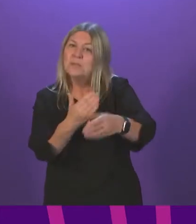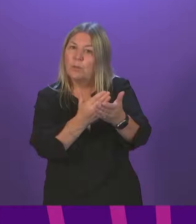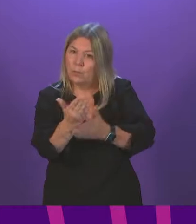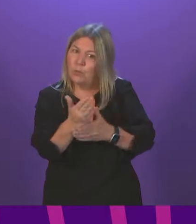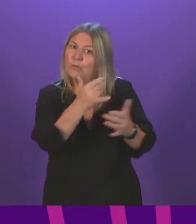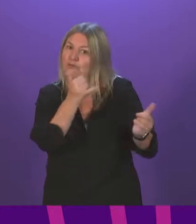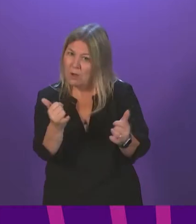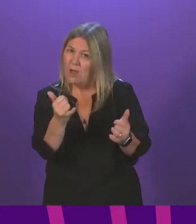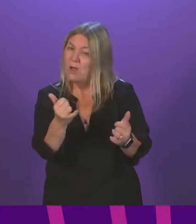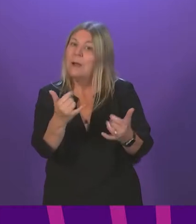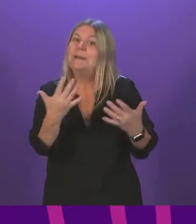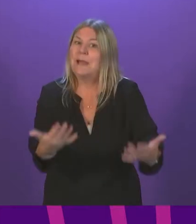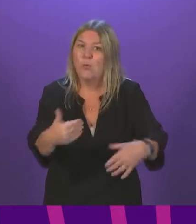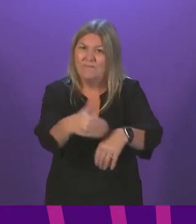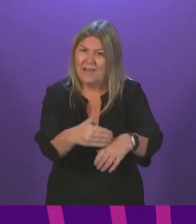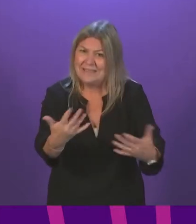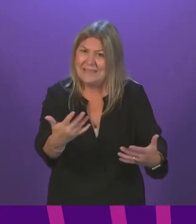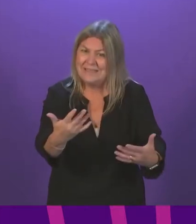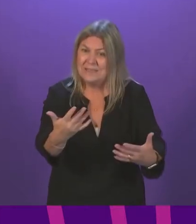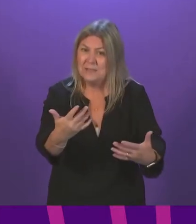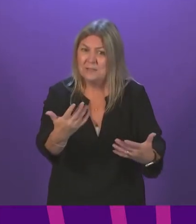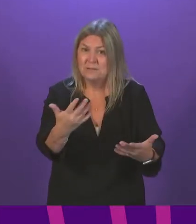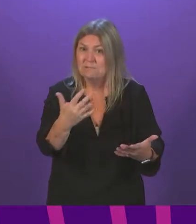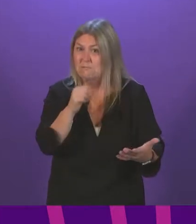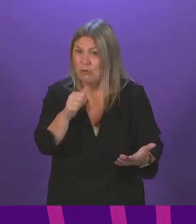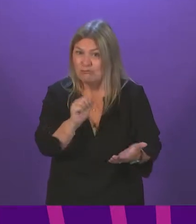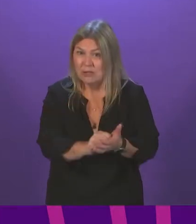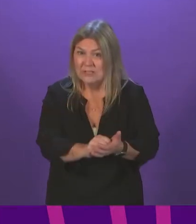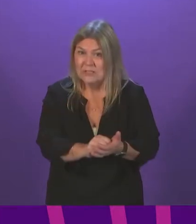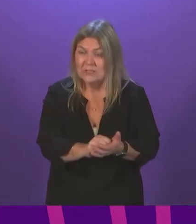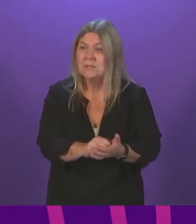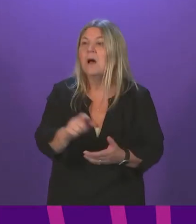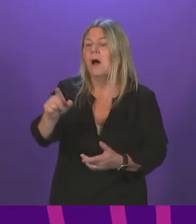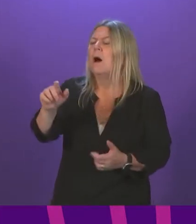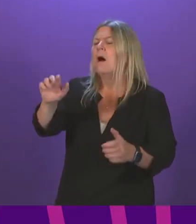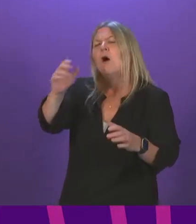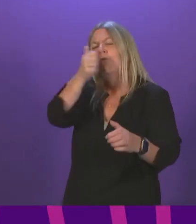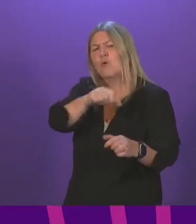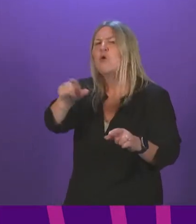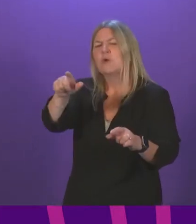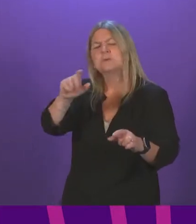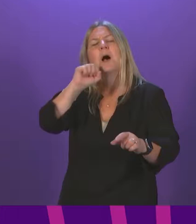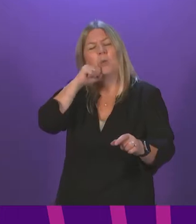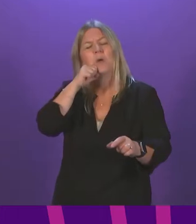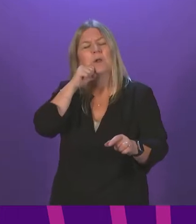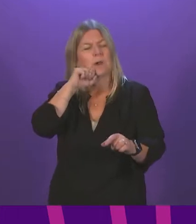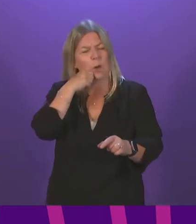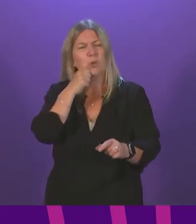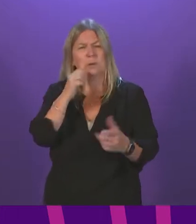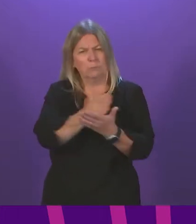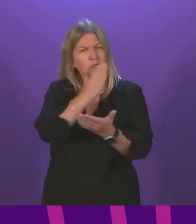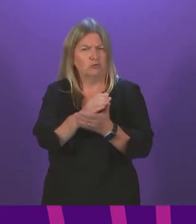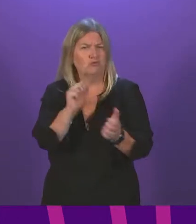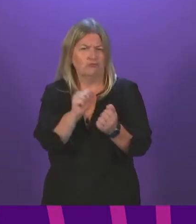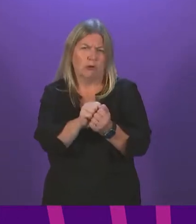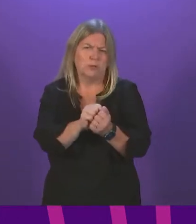Cabinet Secretary I will take a look at that, but yes, of course, we wouldn't want anybody disadvantaged if they took part in a vaccine trial. We owe them a great deal of thanks.